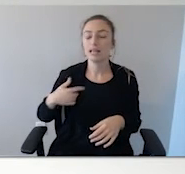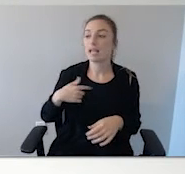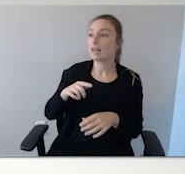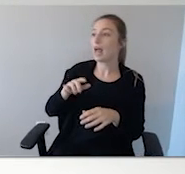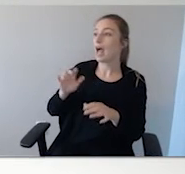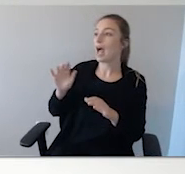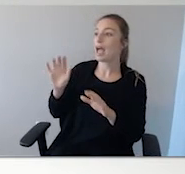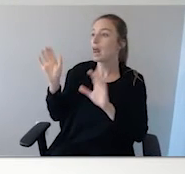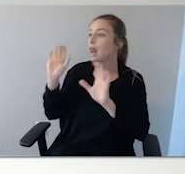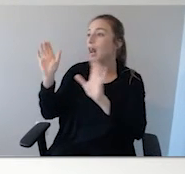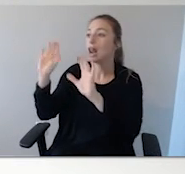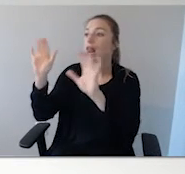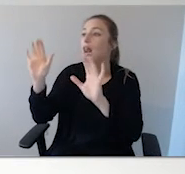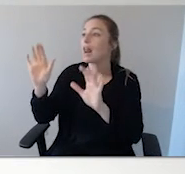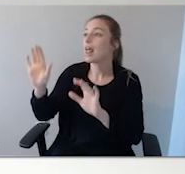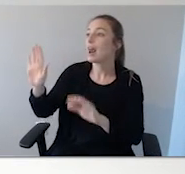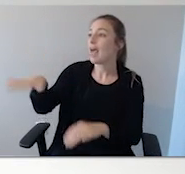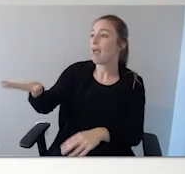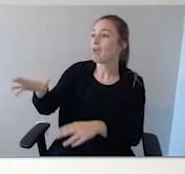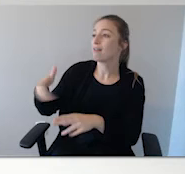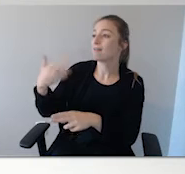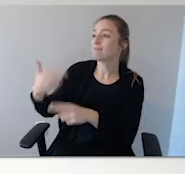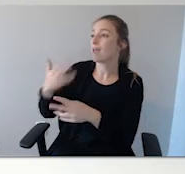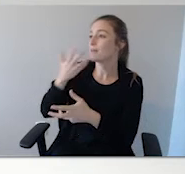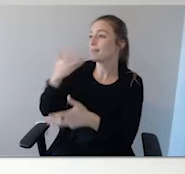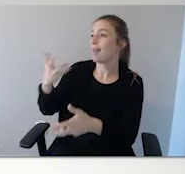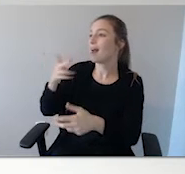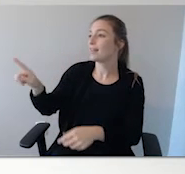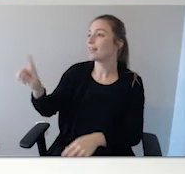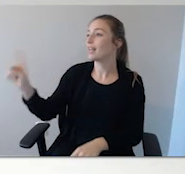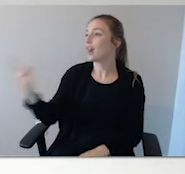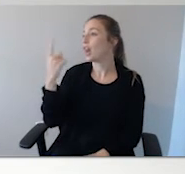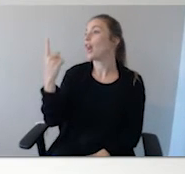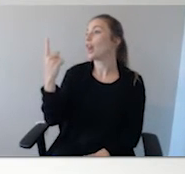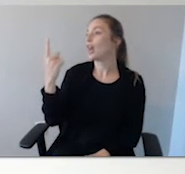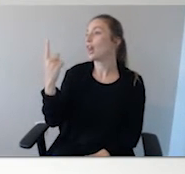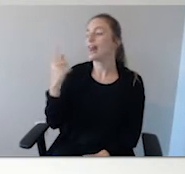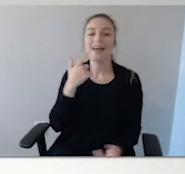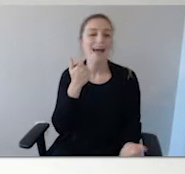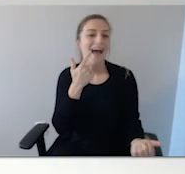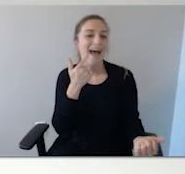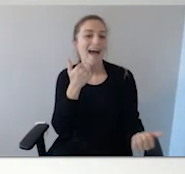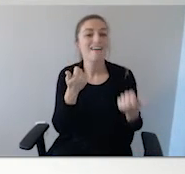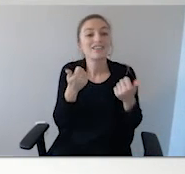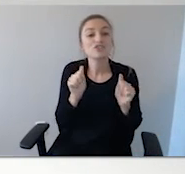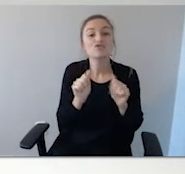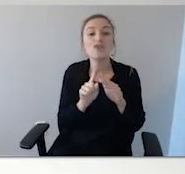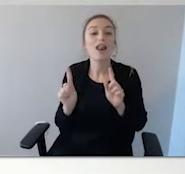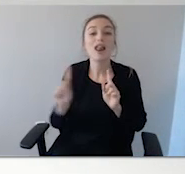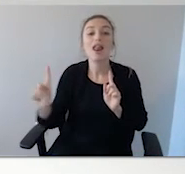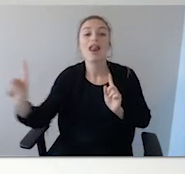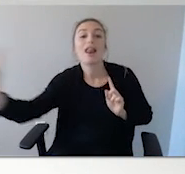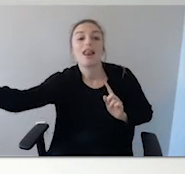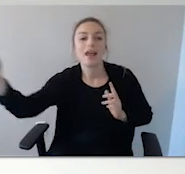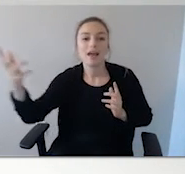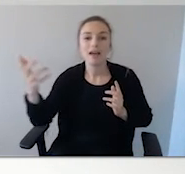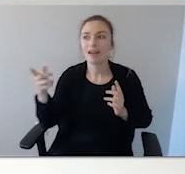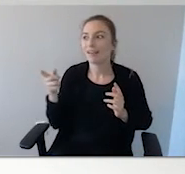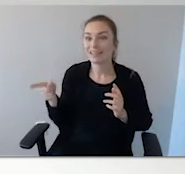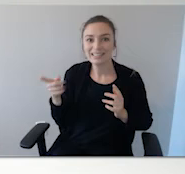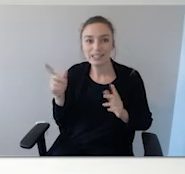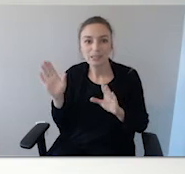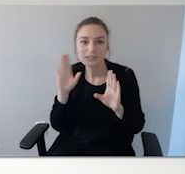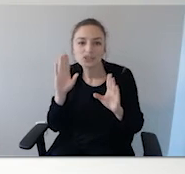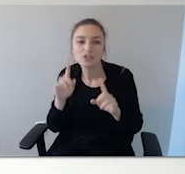caught up to him and I called his name very sternly because that's the only way he would respond, he turned around laughing, trying to get away. He was doing it for